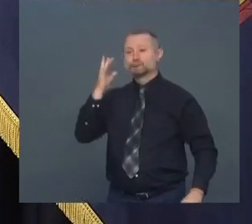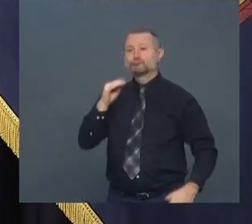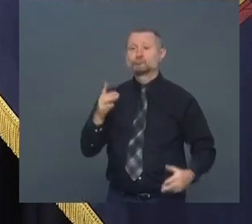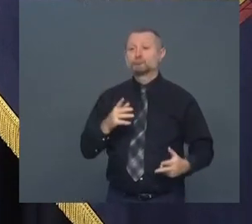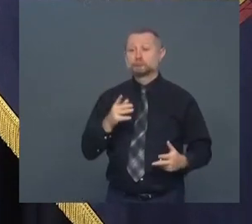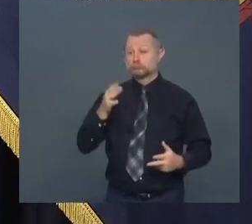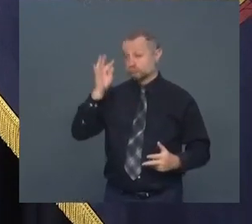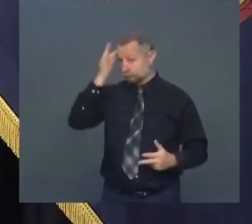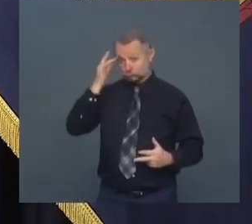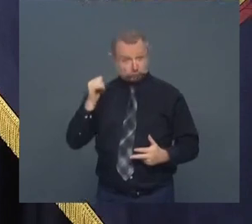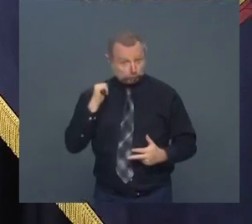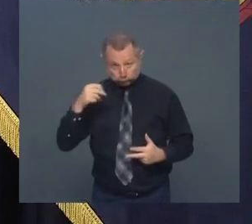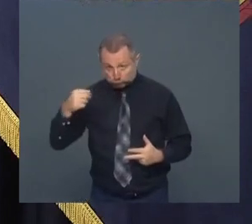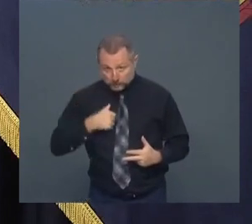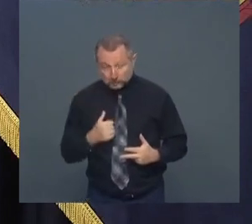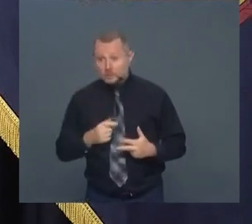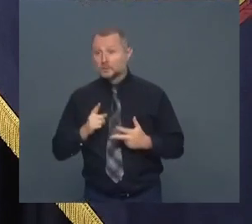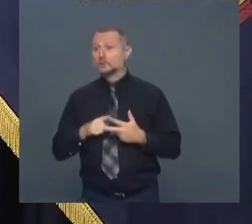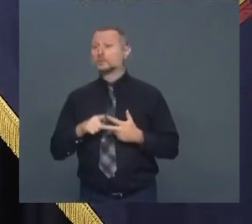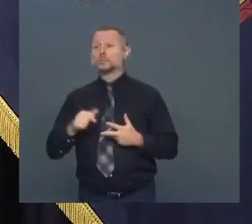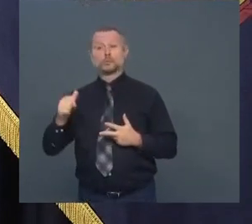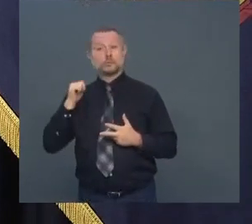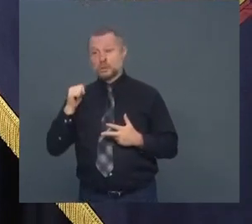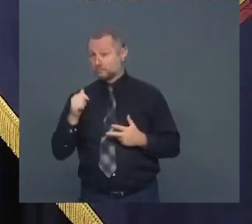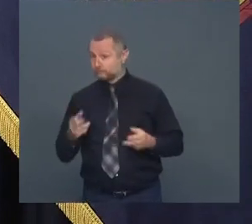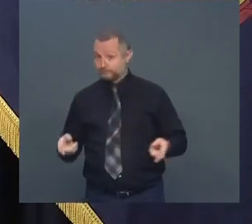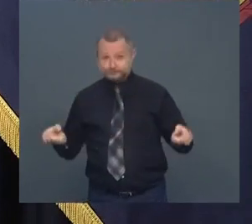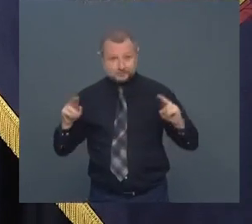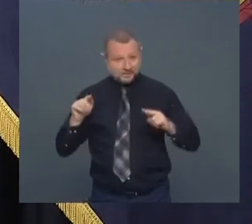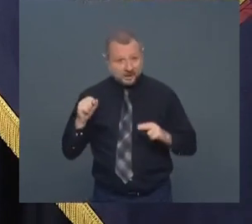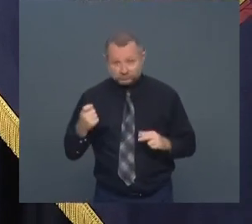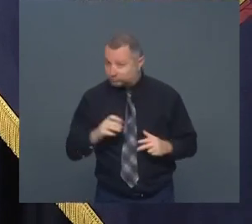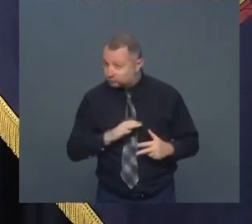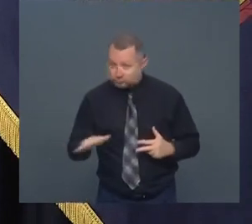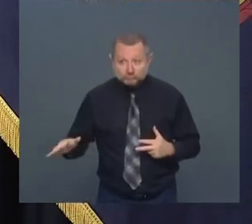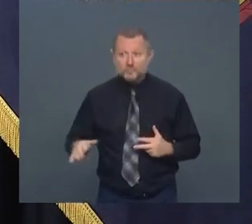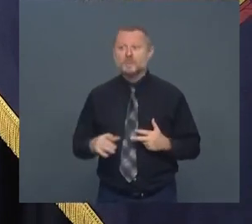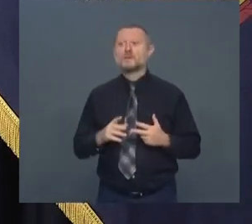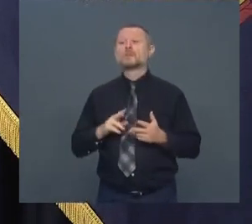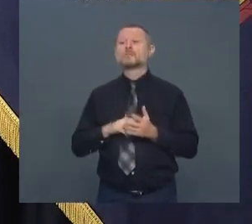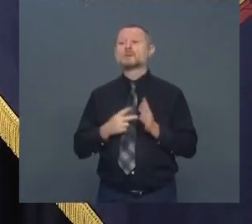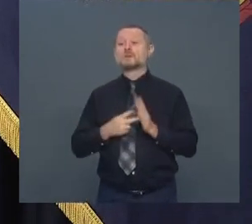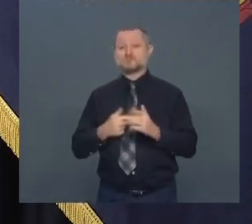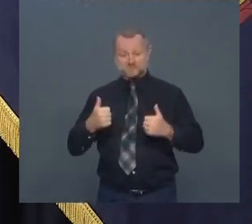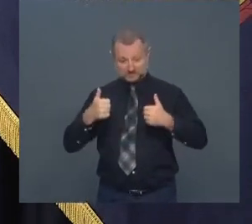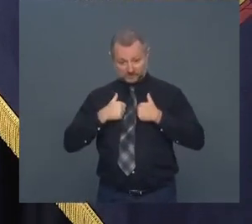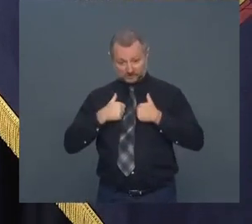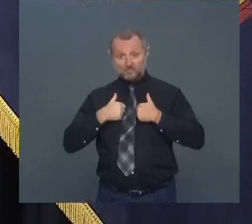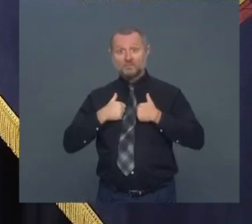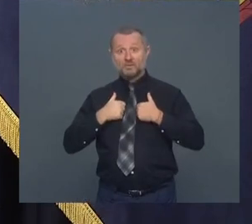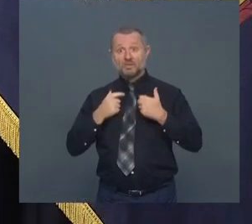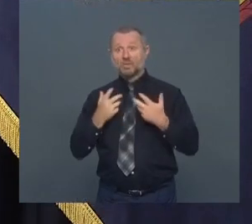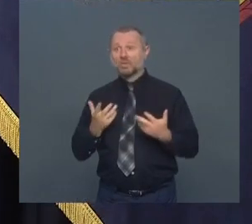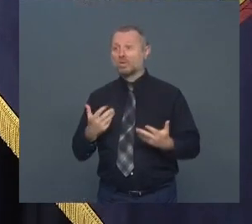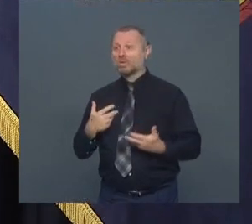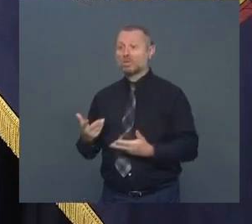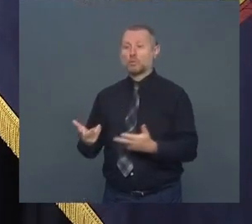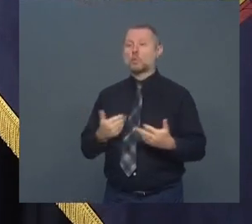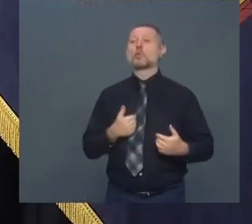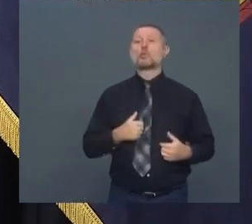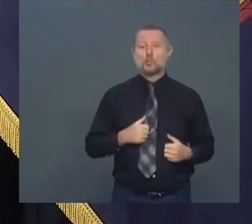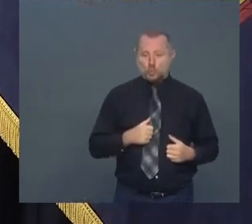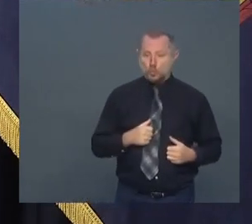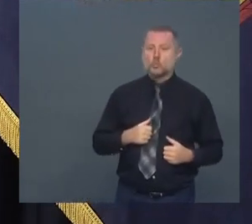raise resources. You're on your own. Then the numbers are going to be